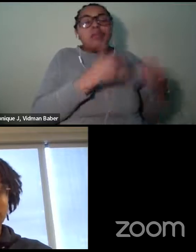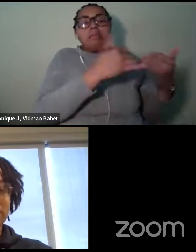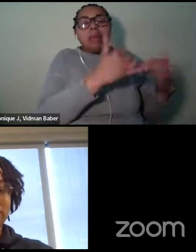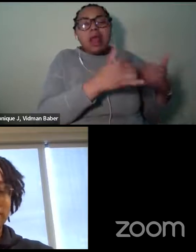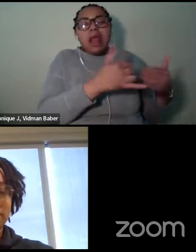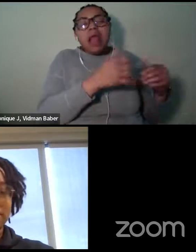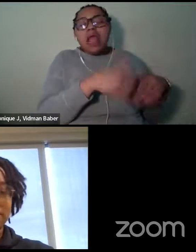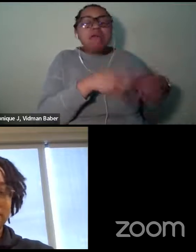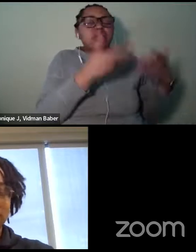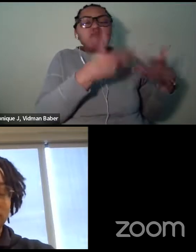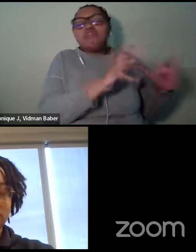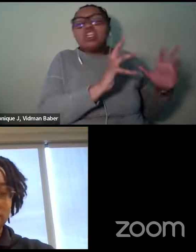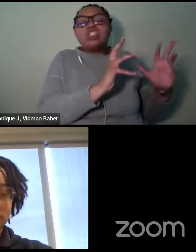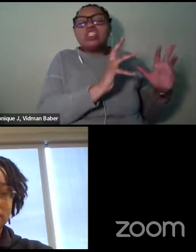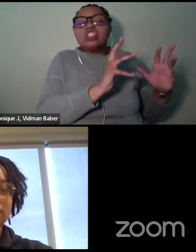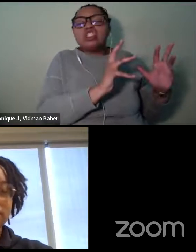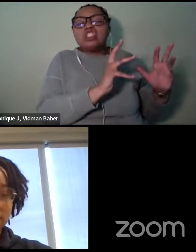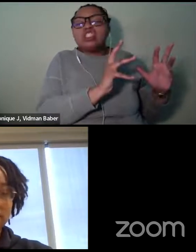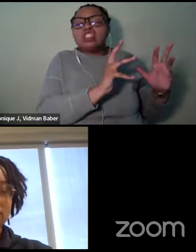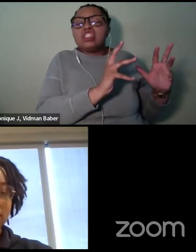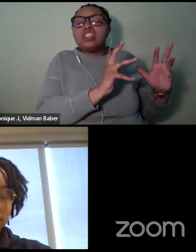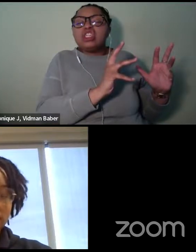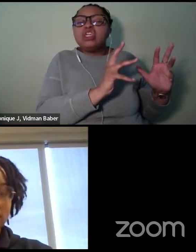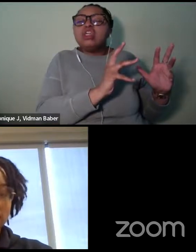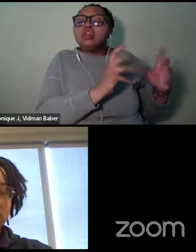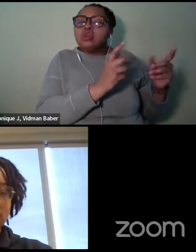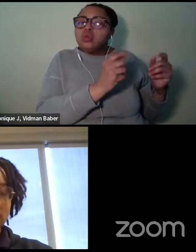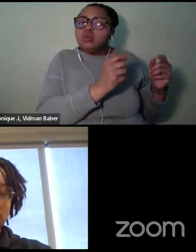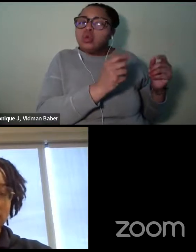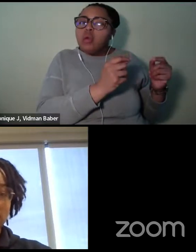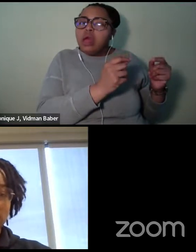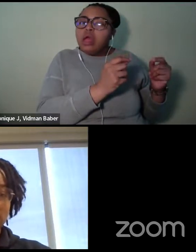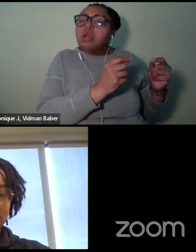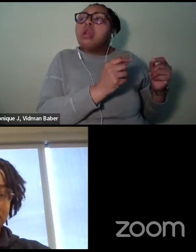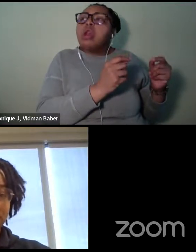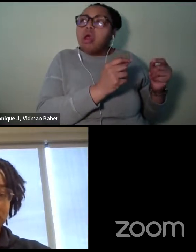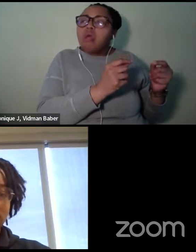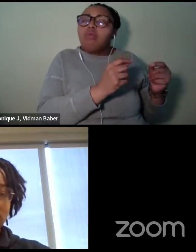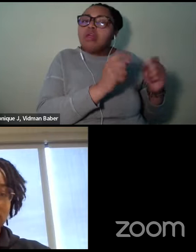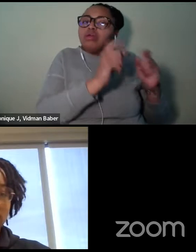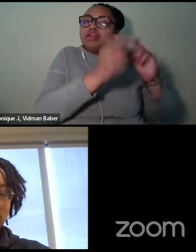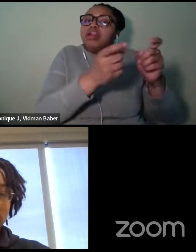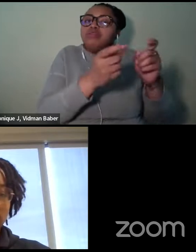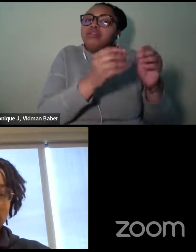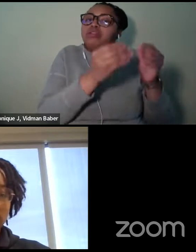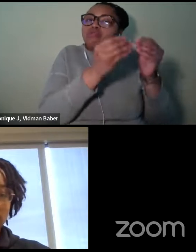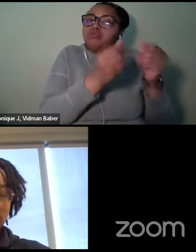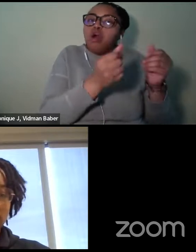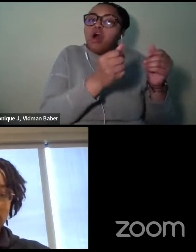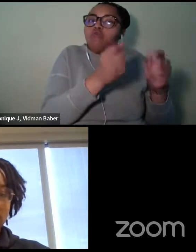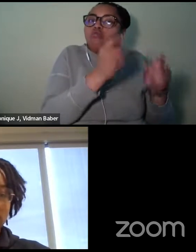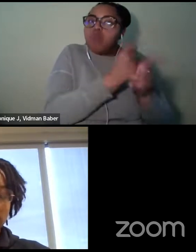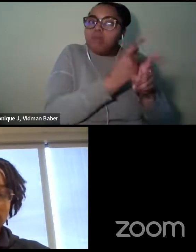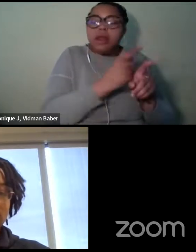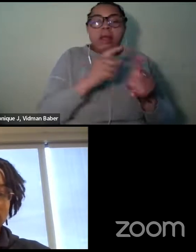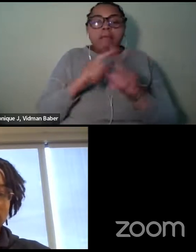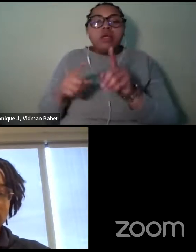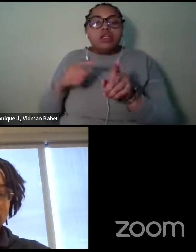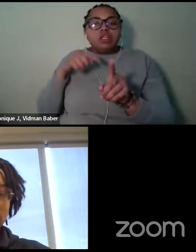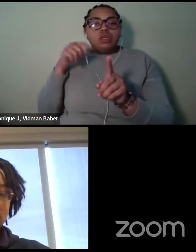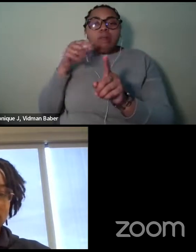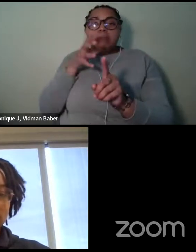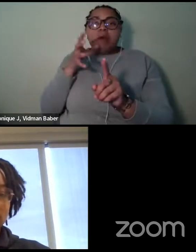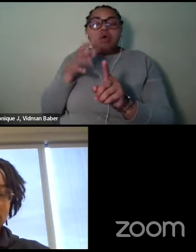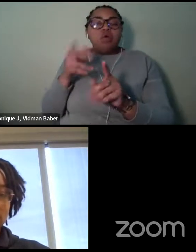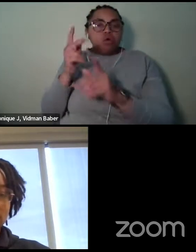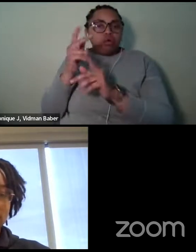having them be mindful about having too much like plastic, like plastic, plastic junk that they don't